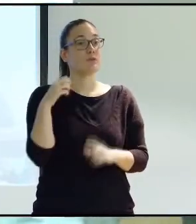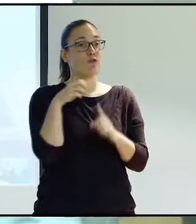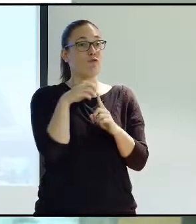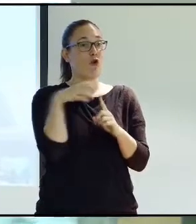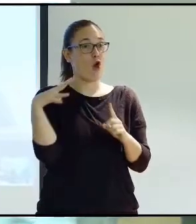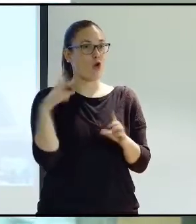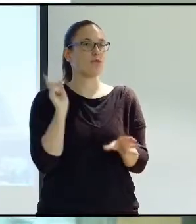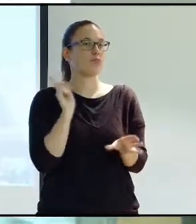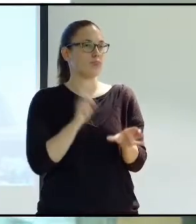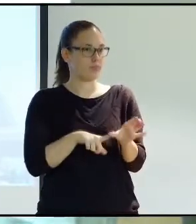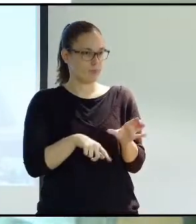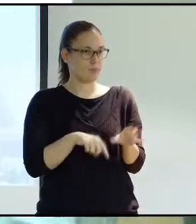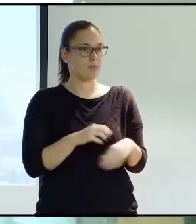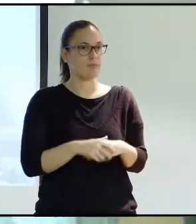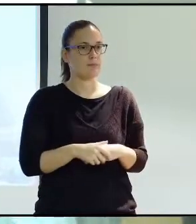He is a member of the Forum.